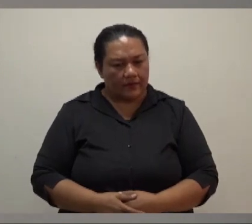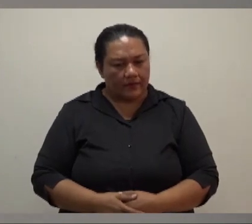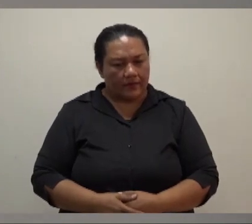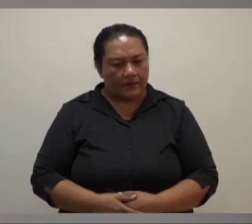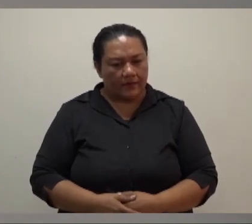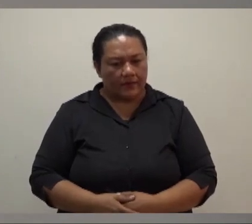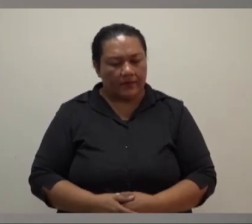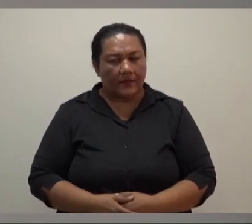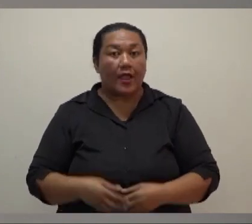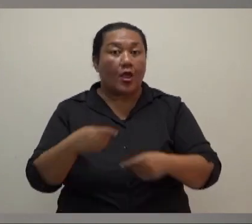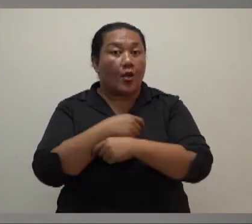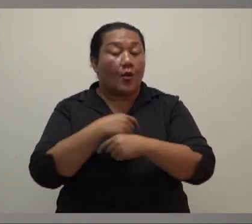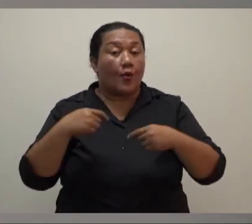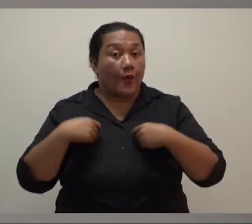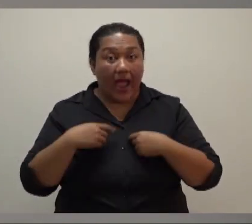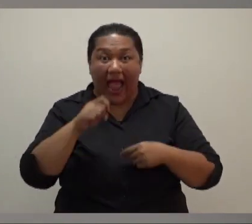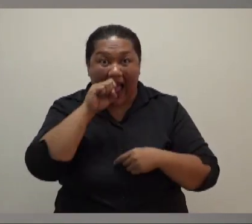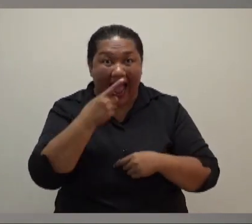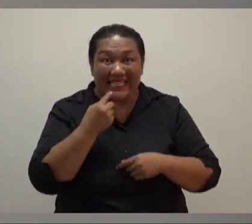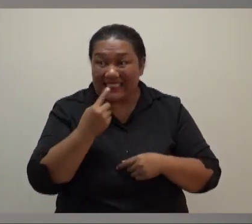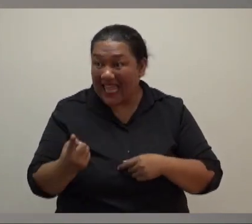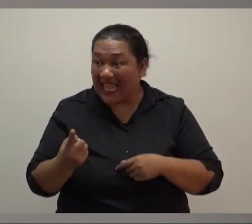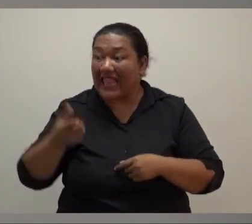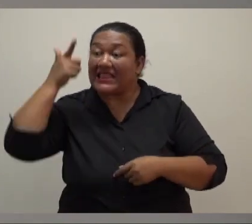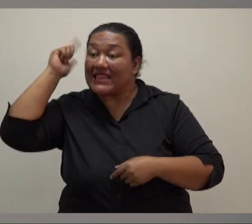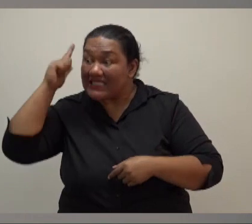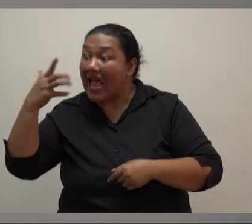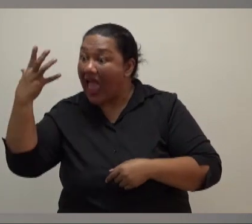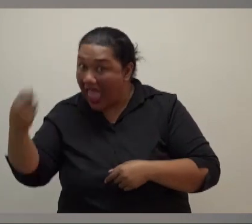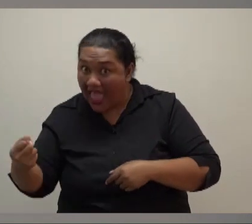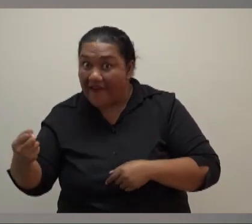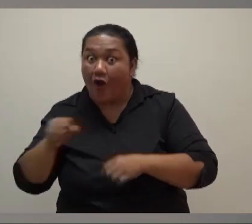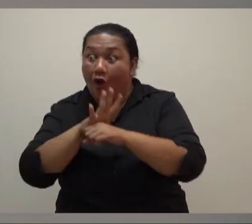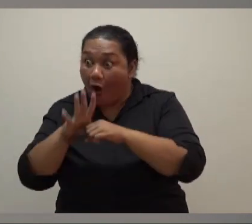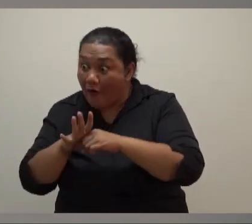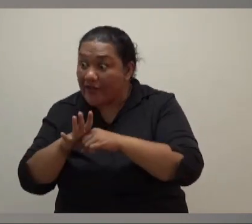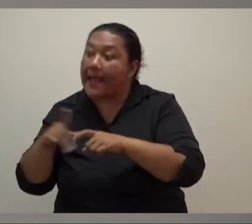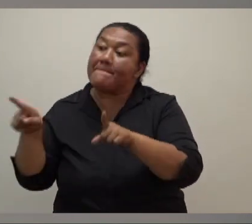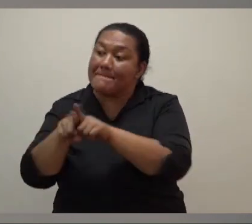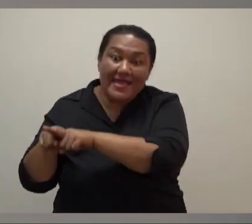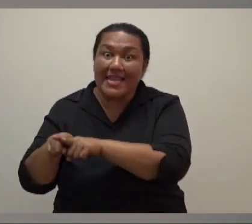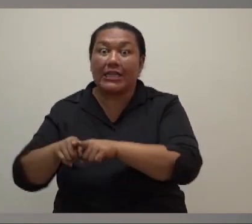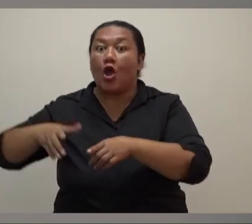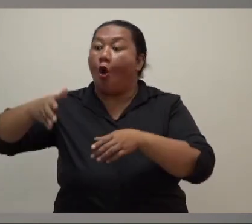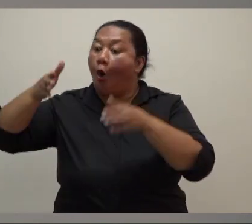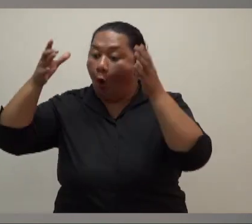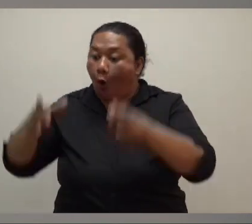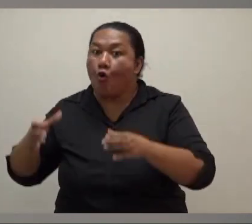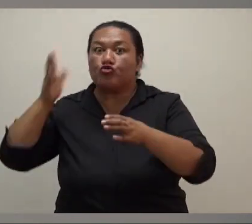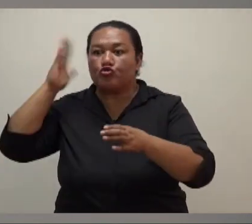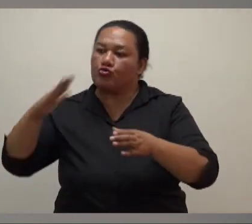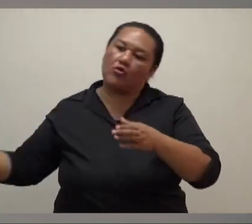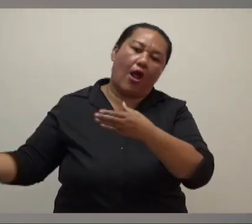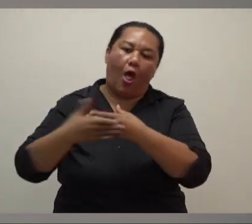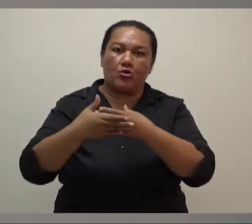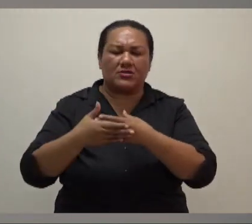cannot say for example if that one person has, one teacher has COVID, therefore you should shut down the entire school system. There may